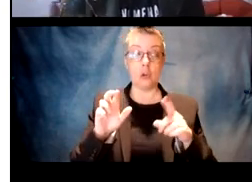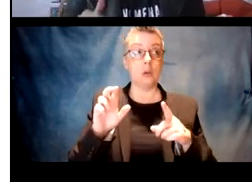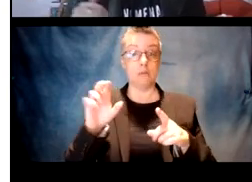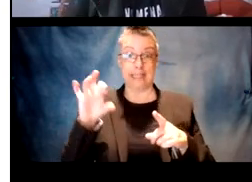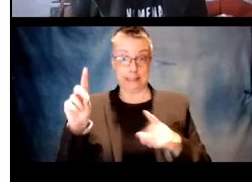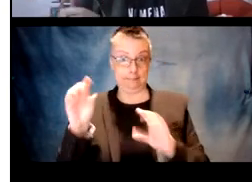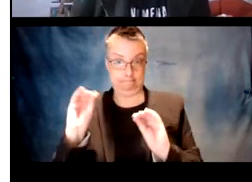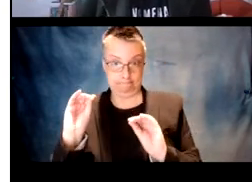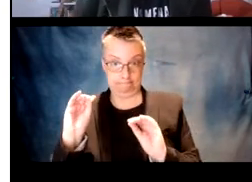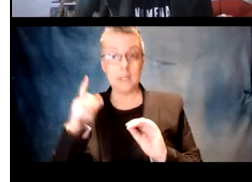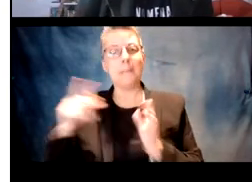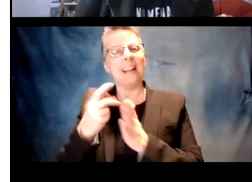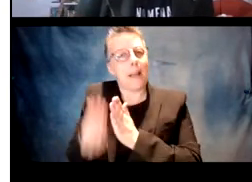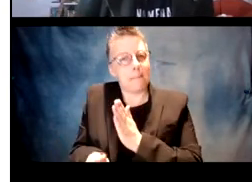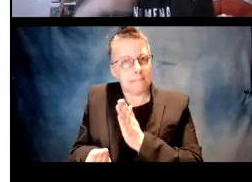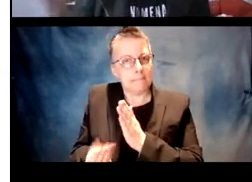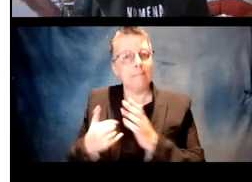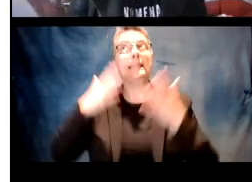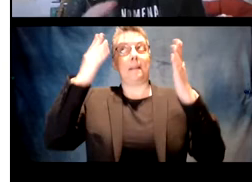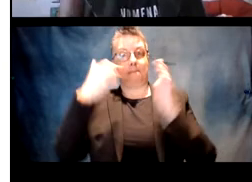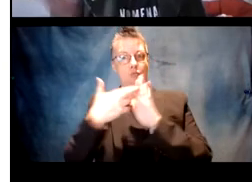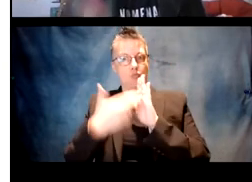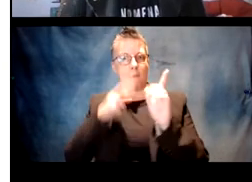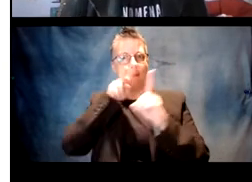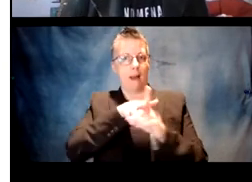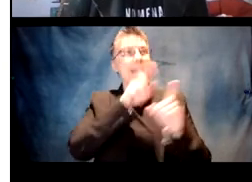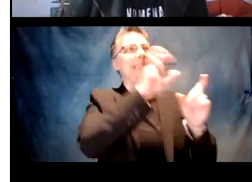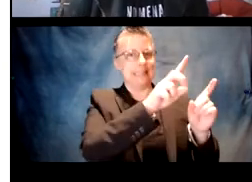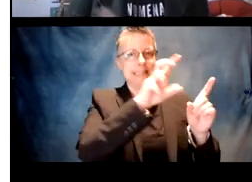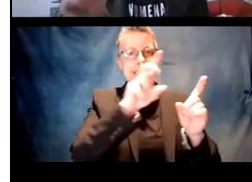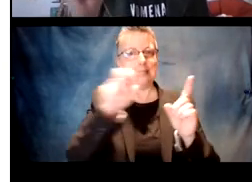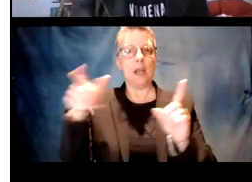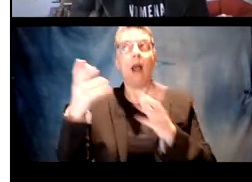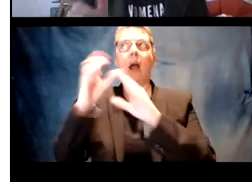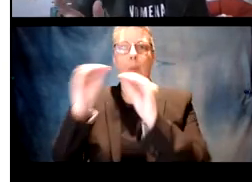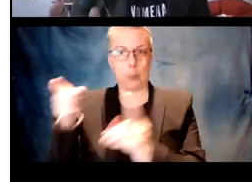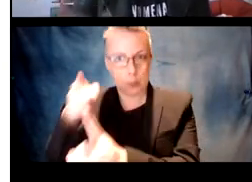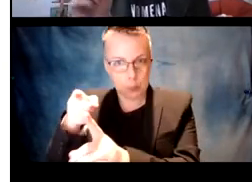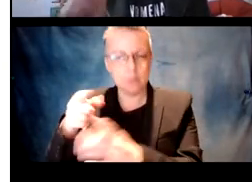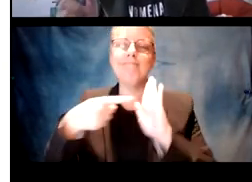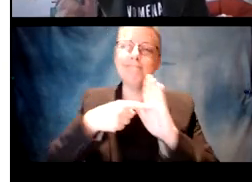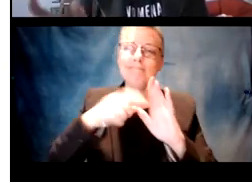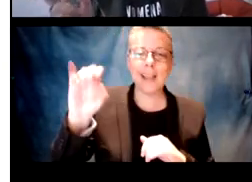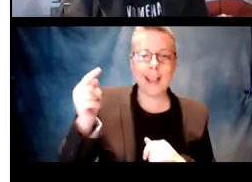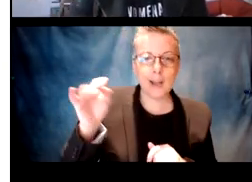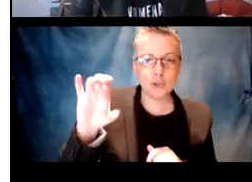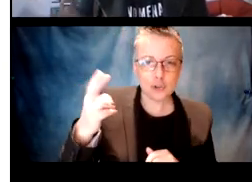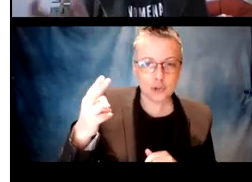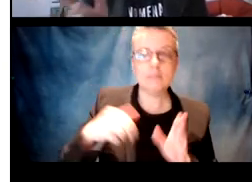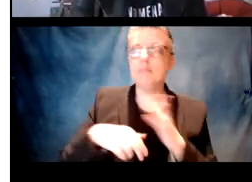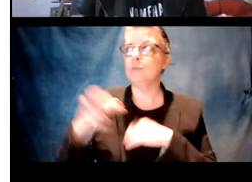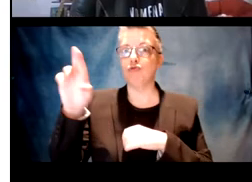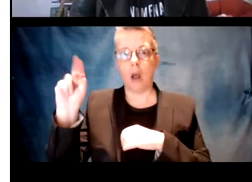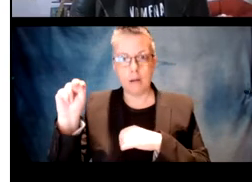that do not take the ED in some dial in some varieties of English. So there's a gap there where the ED does not